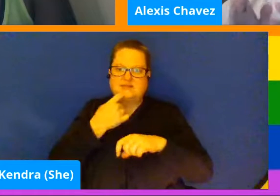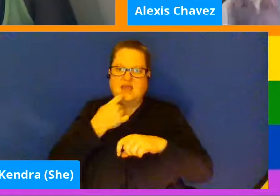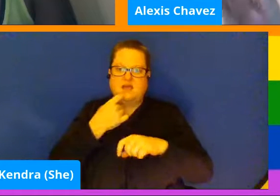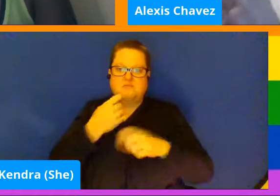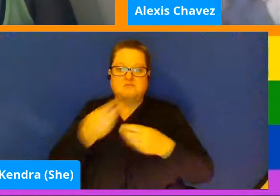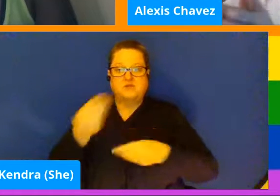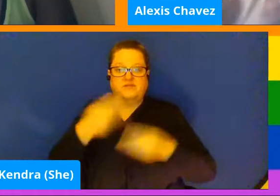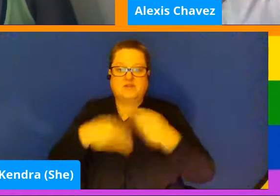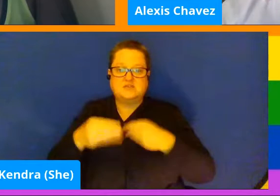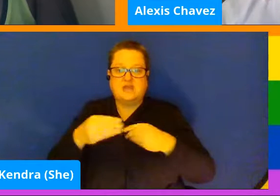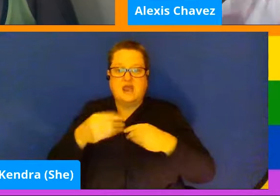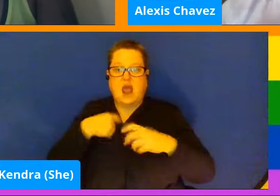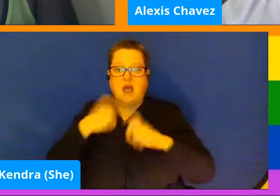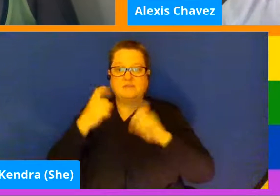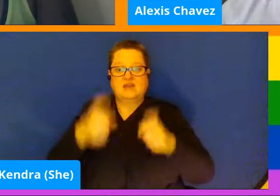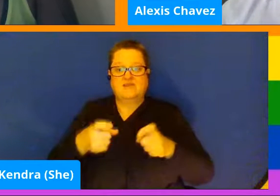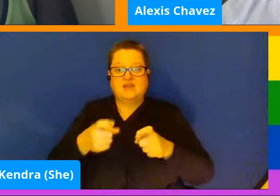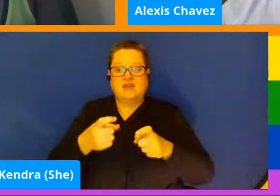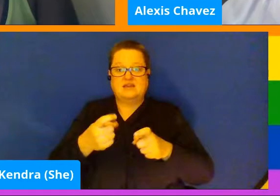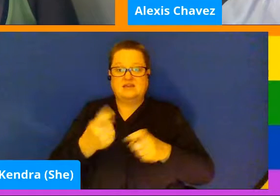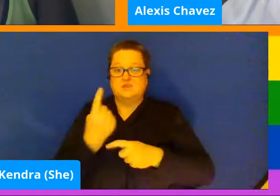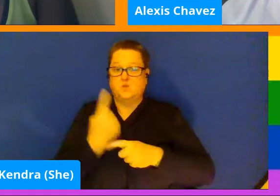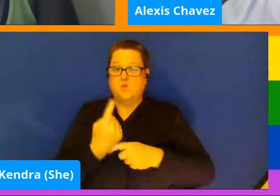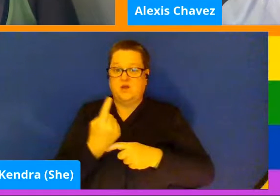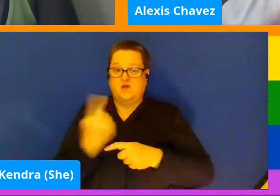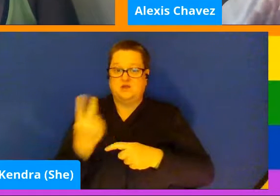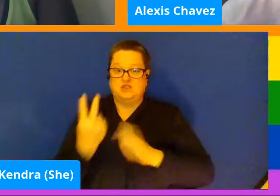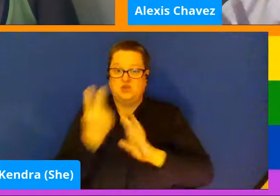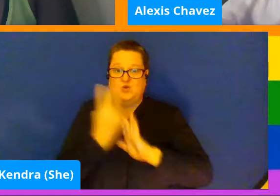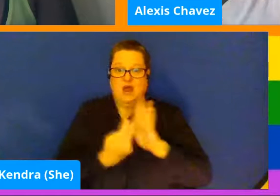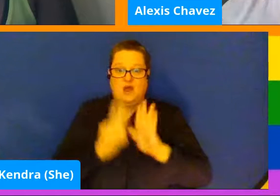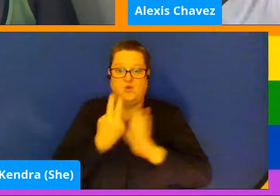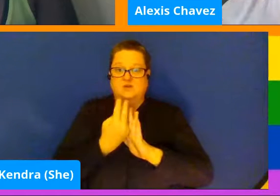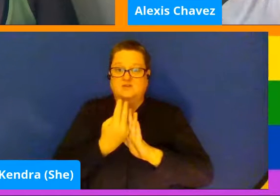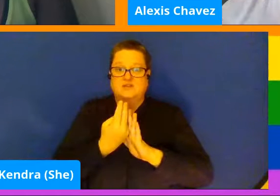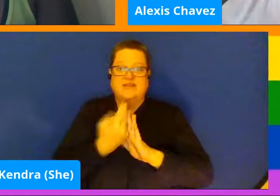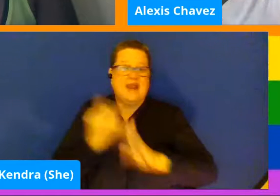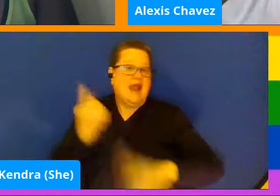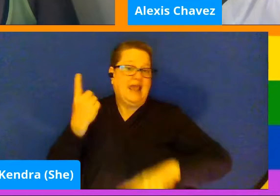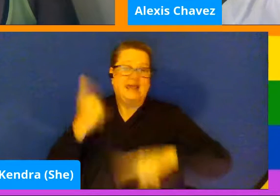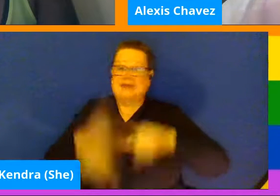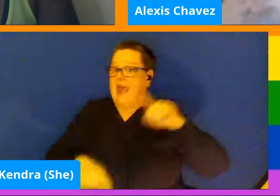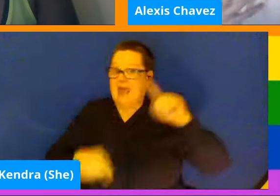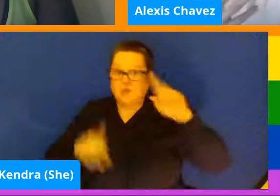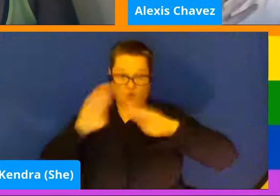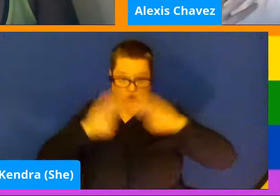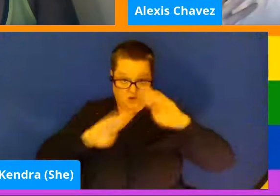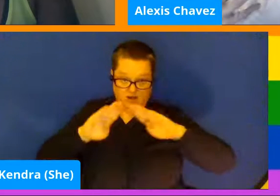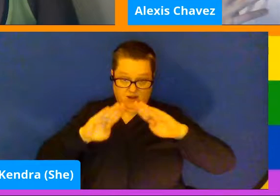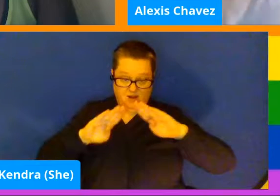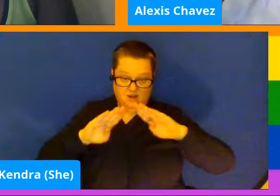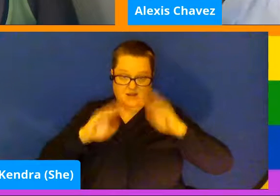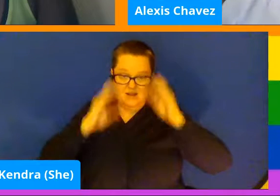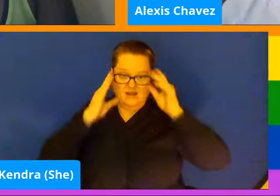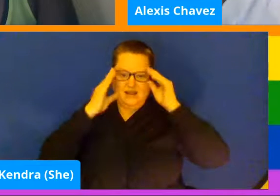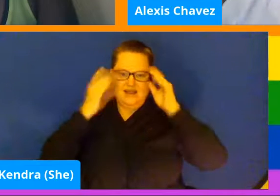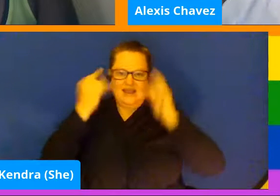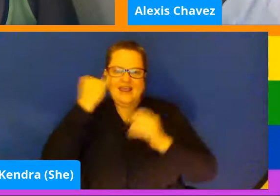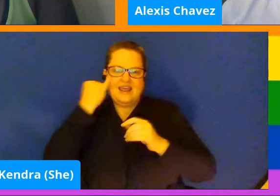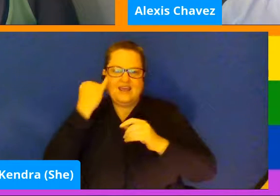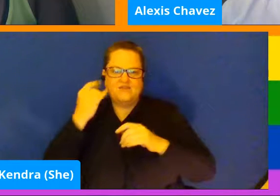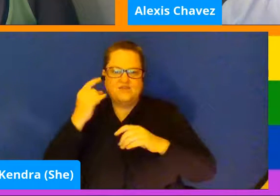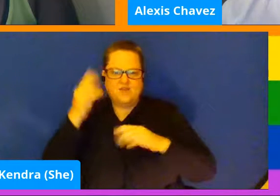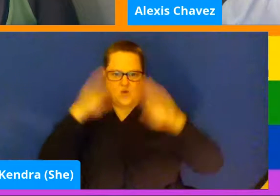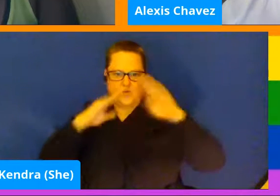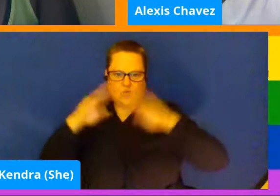I'm giving myself this one or two hours per day where I'm not allowed to worry about it. If a worry comes up, you can't stop